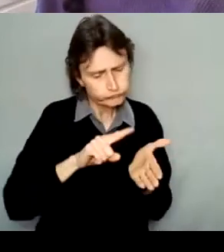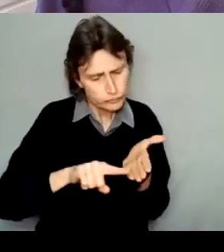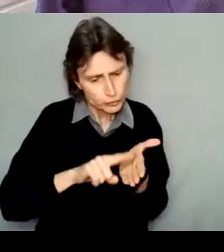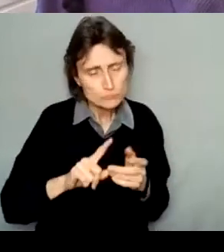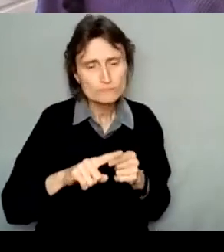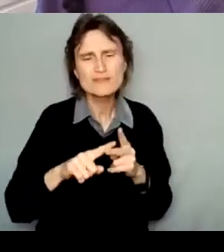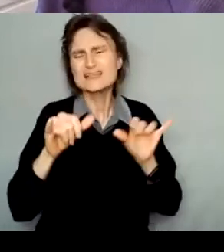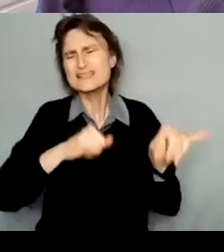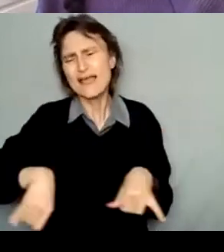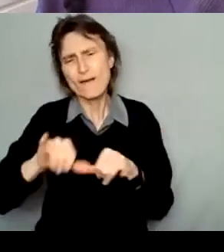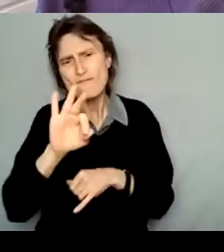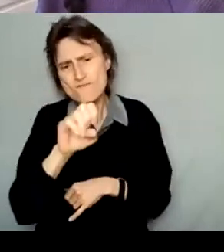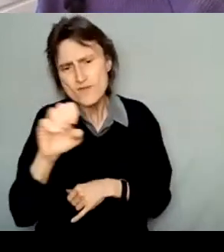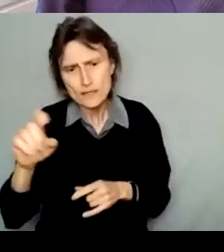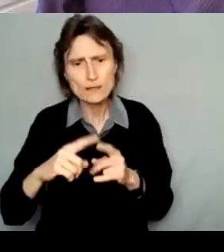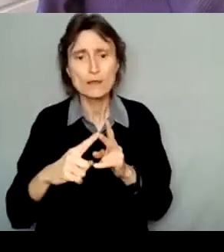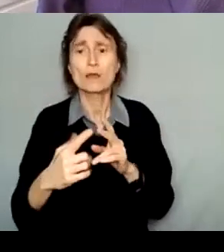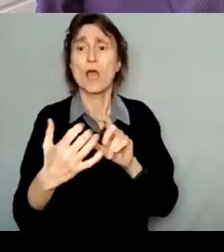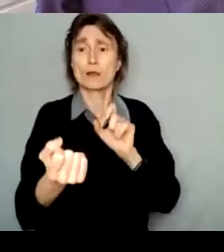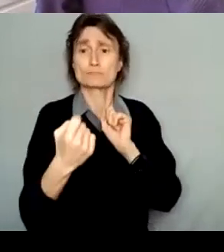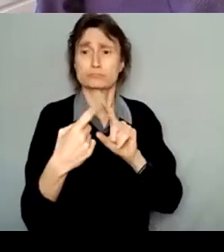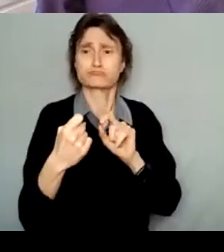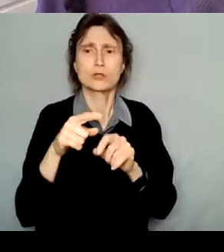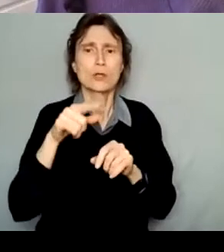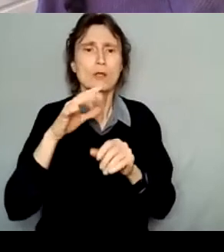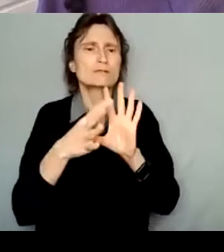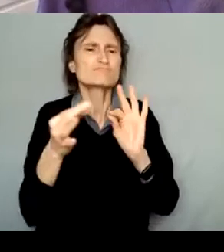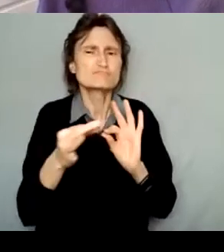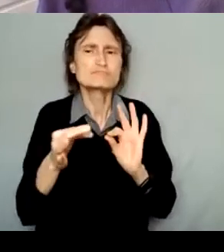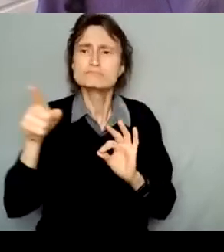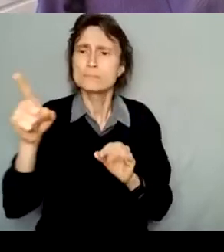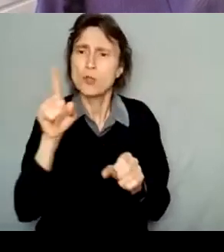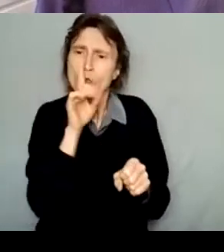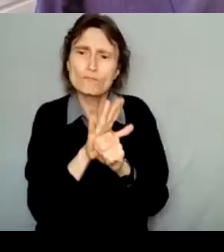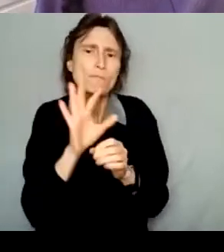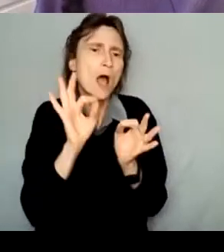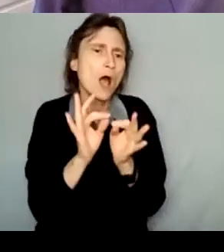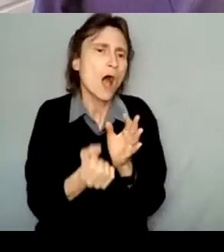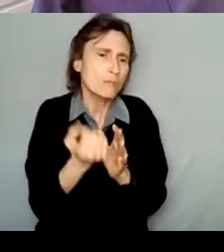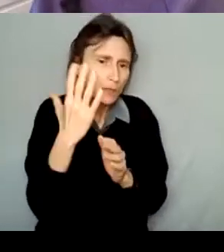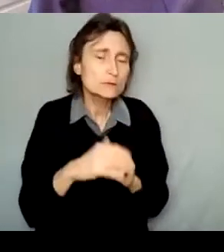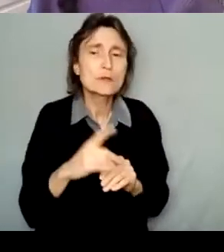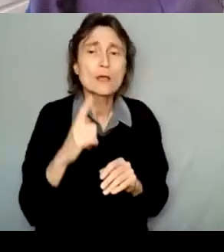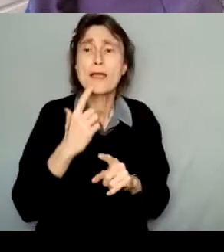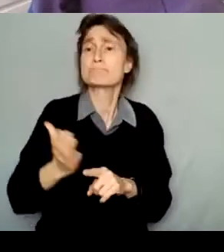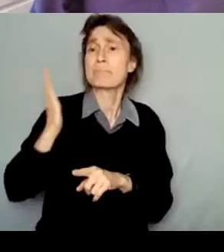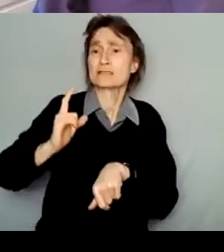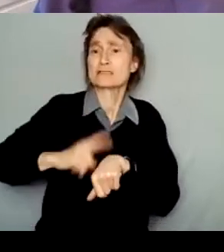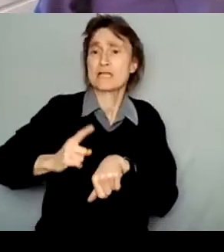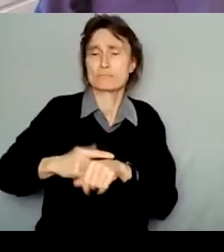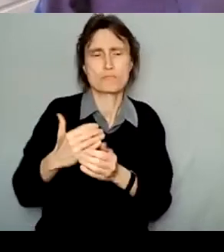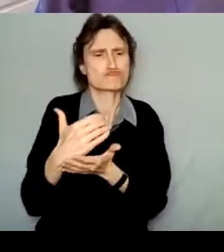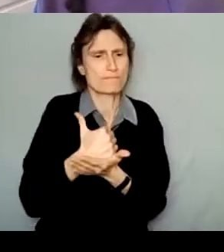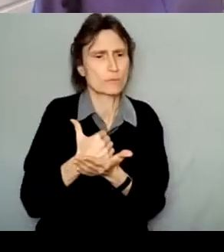correspondence that confirms rates, past examples of revenue. The general support material should